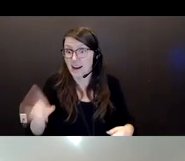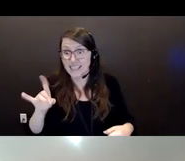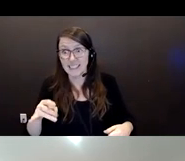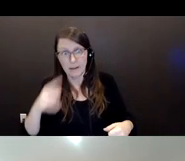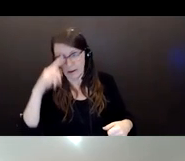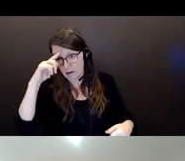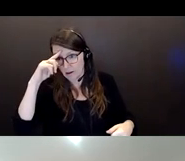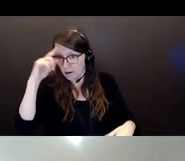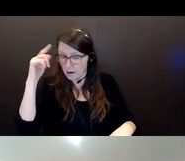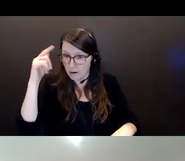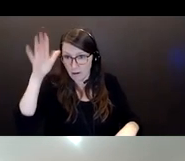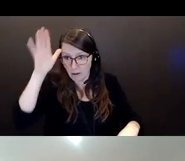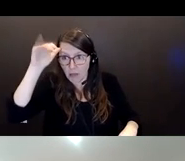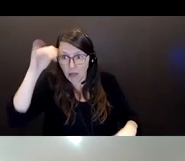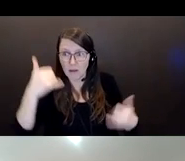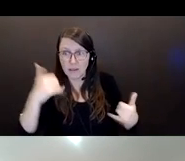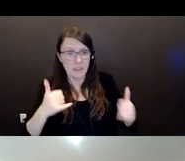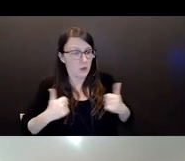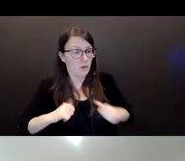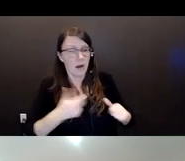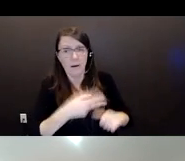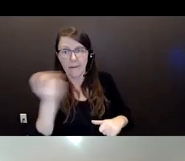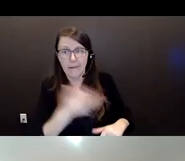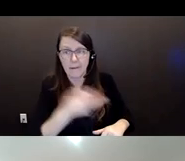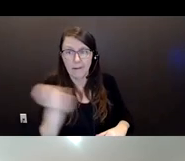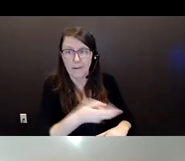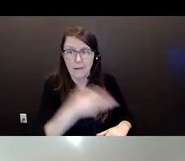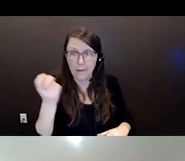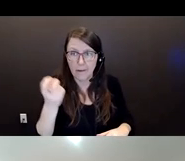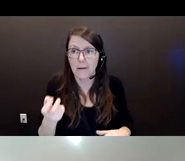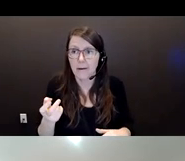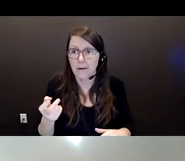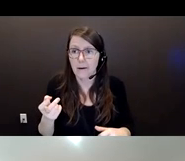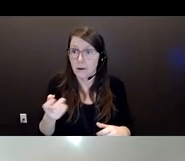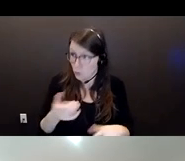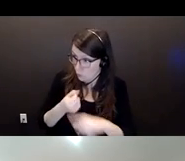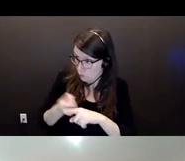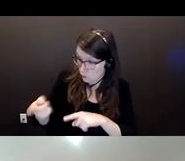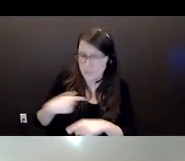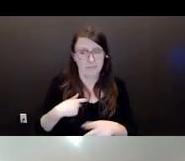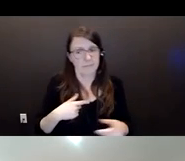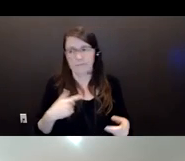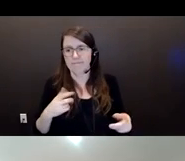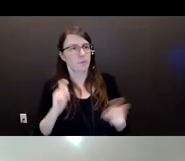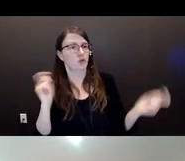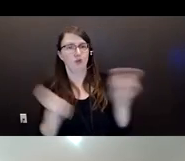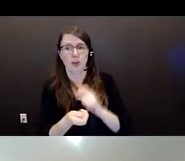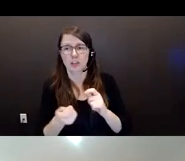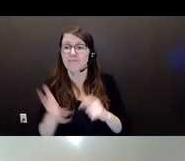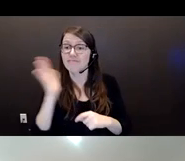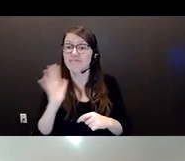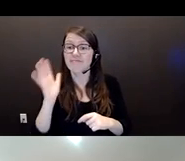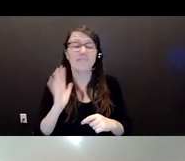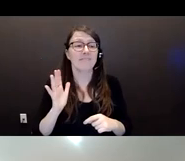take and take. So the impact on you as an individual? It's changed changed me. I'm not so, so